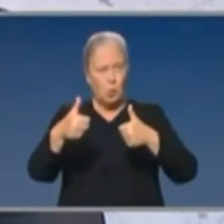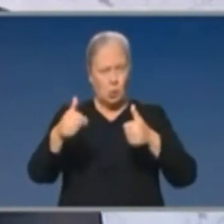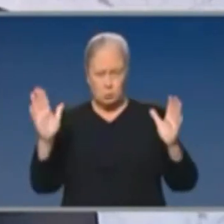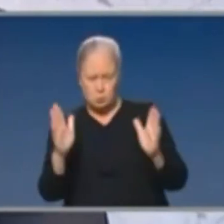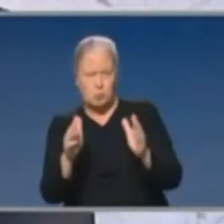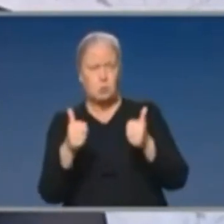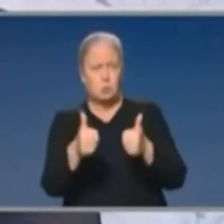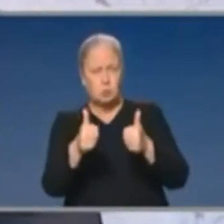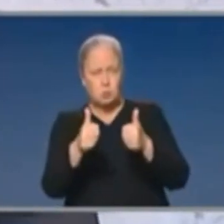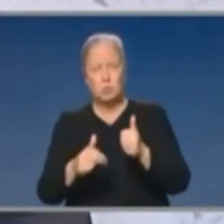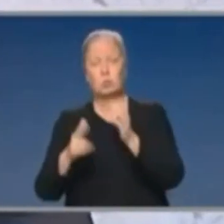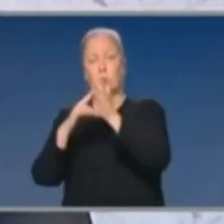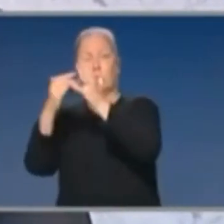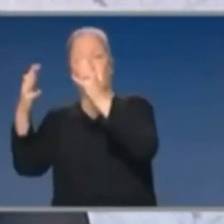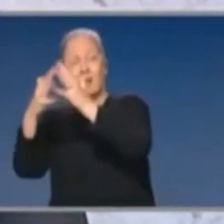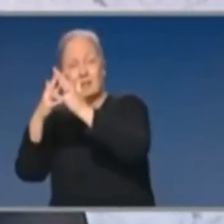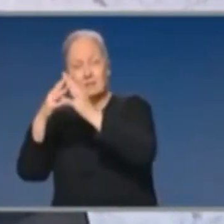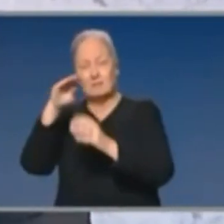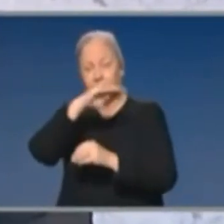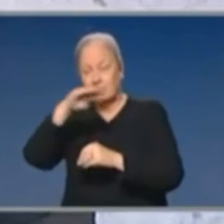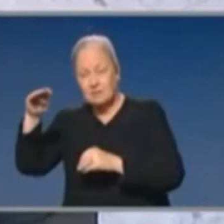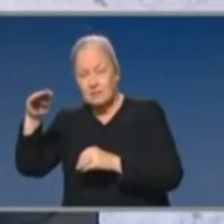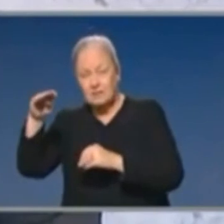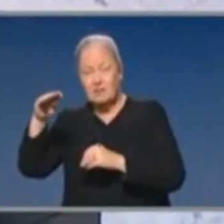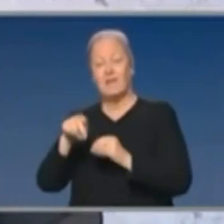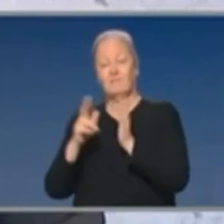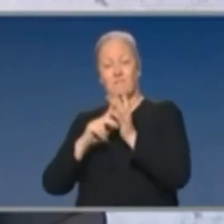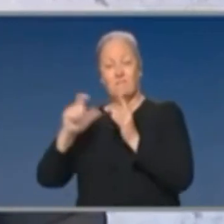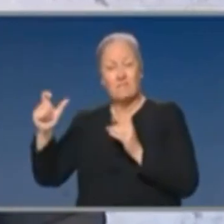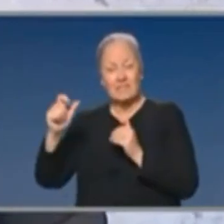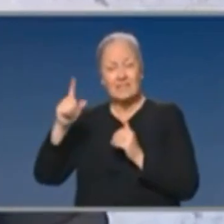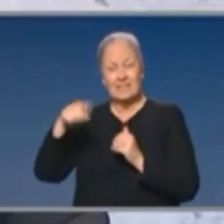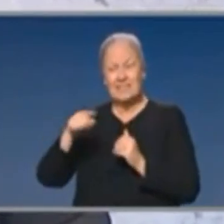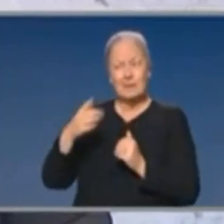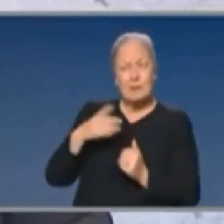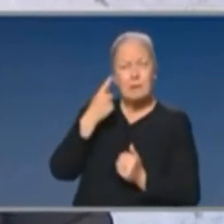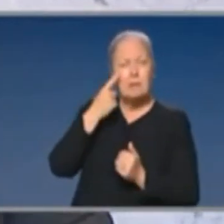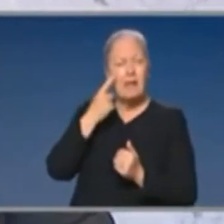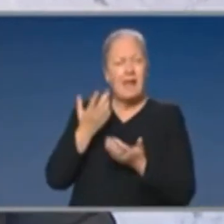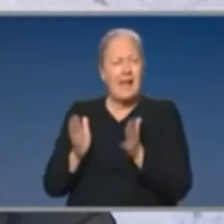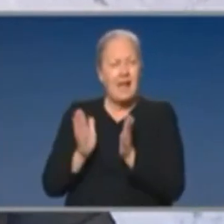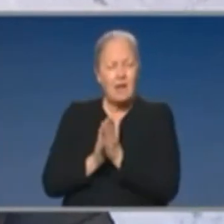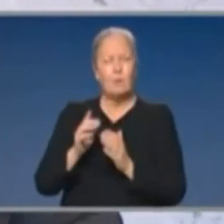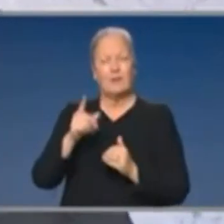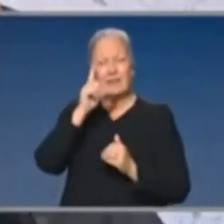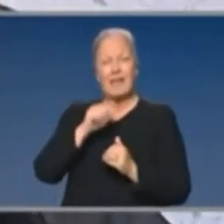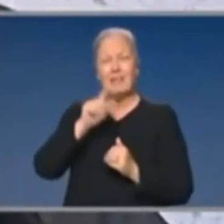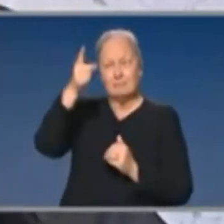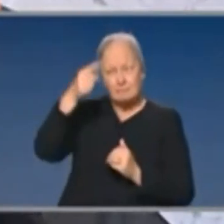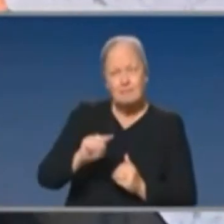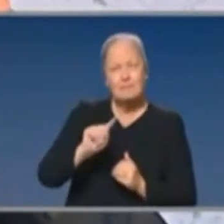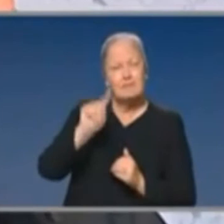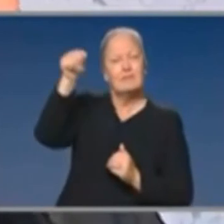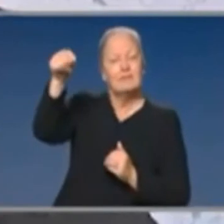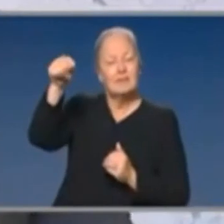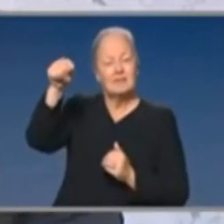Friday that Victoria, New South Wales and South Australia would be working together straight away to see how that can get down. Now, it's important